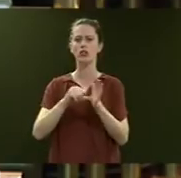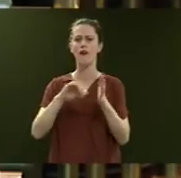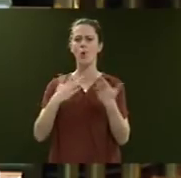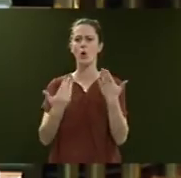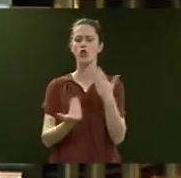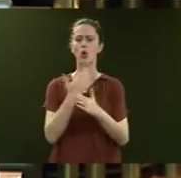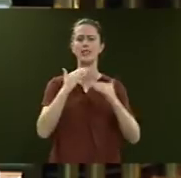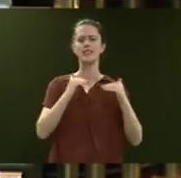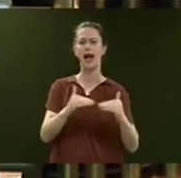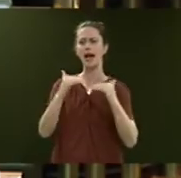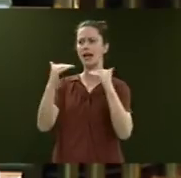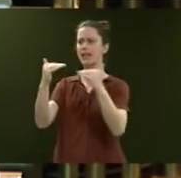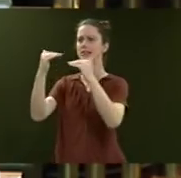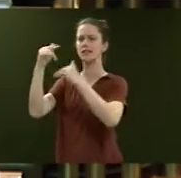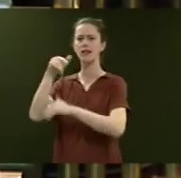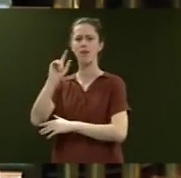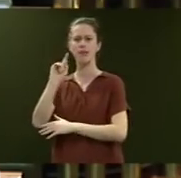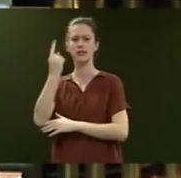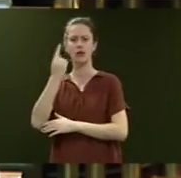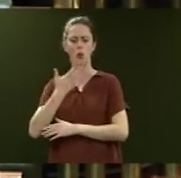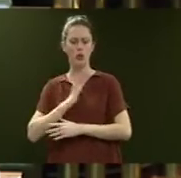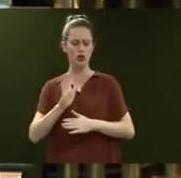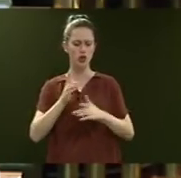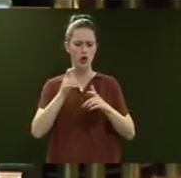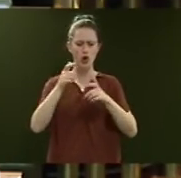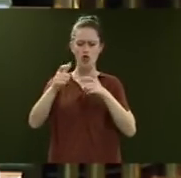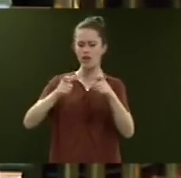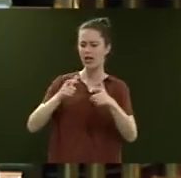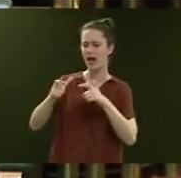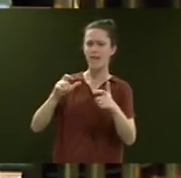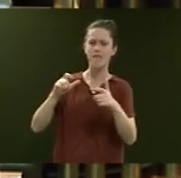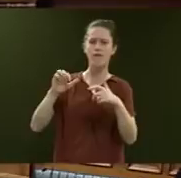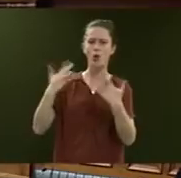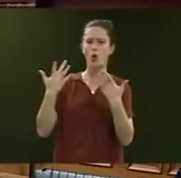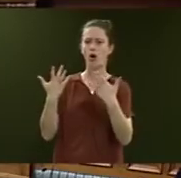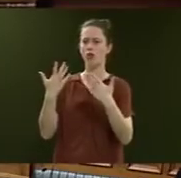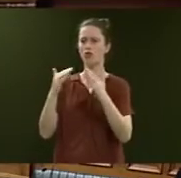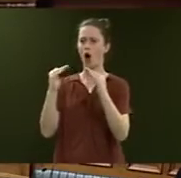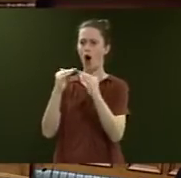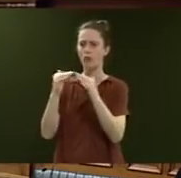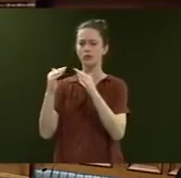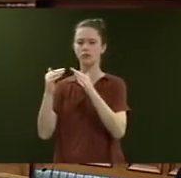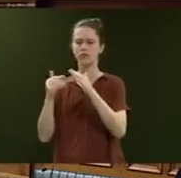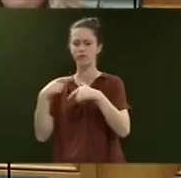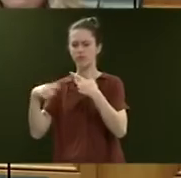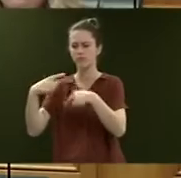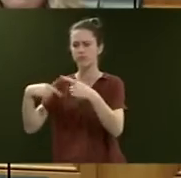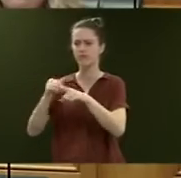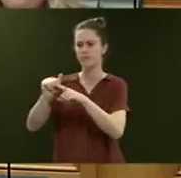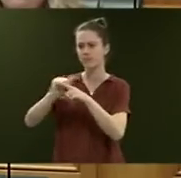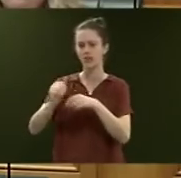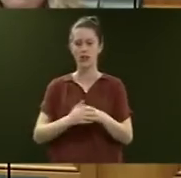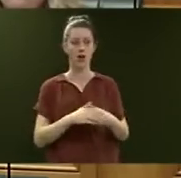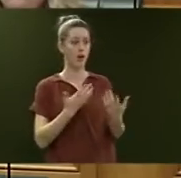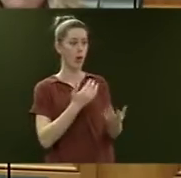standards the Minister intends to regulate for the upkeep of rented homes? Well, I would expect that